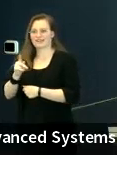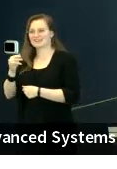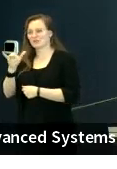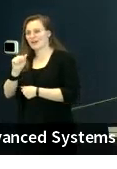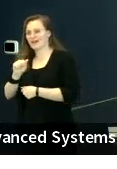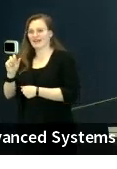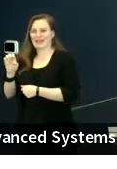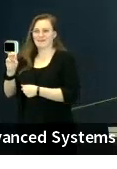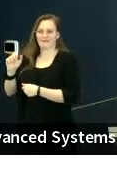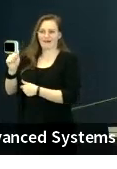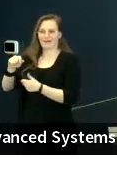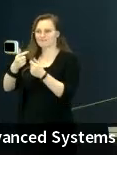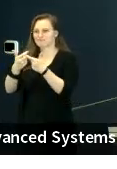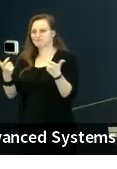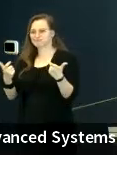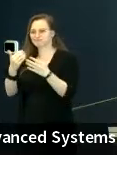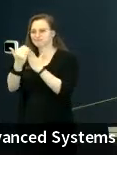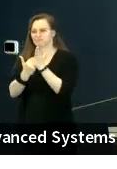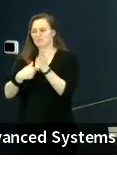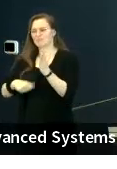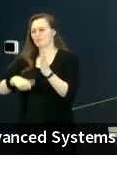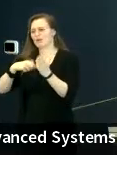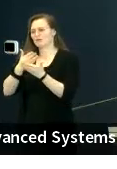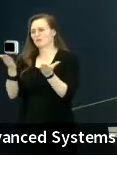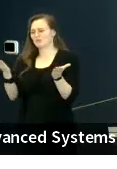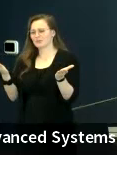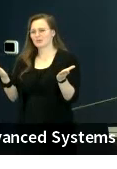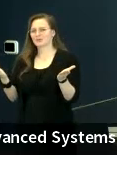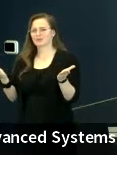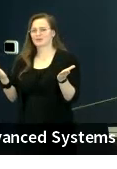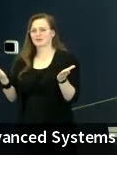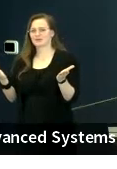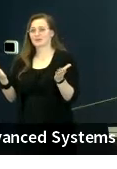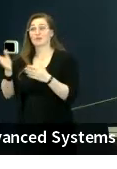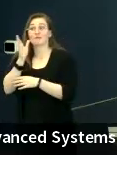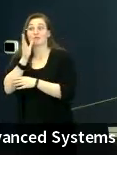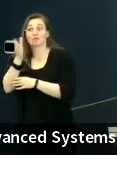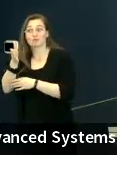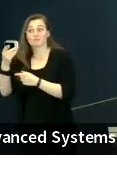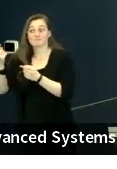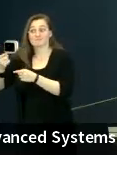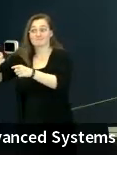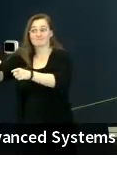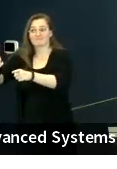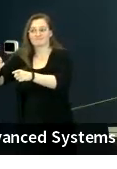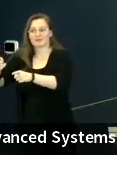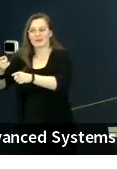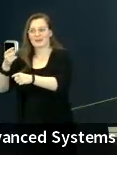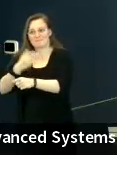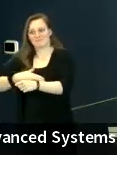I am proud of you, and please let me know how you get along in the future with your future endeavors.